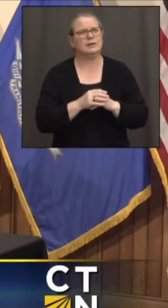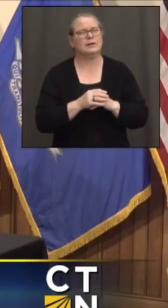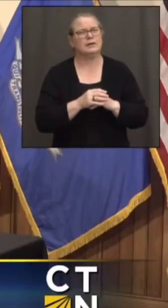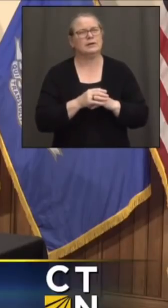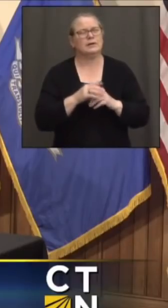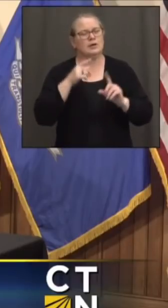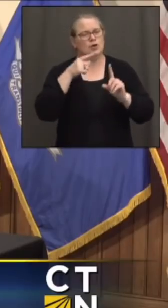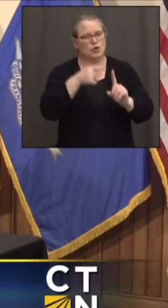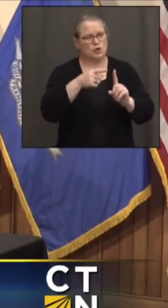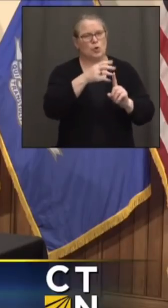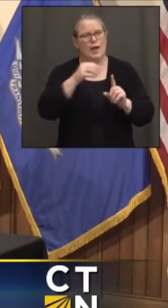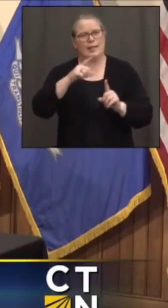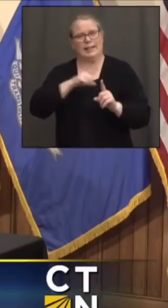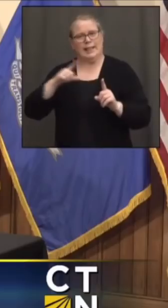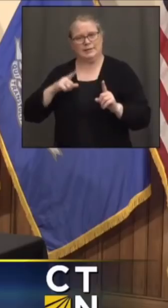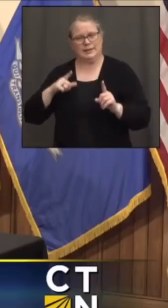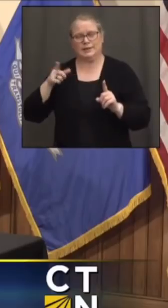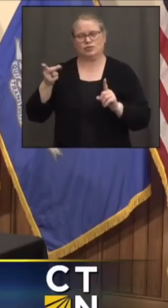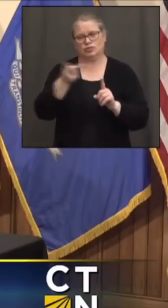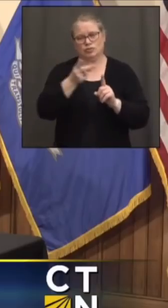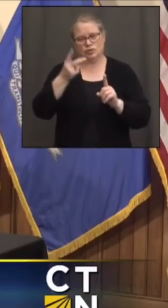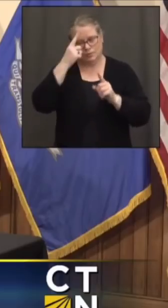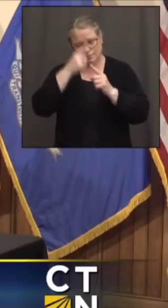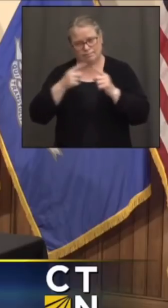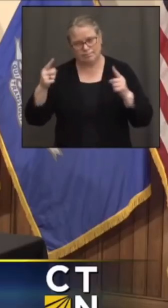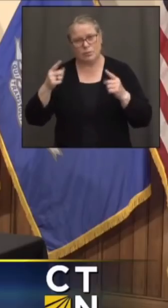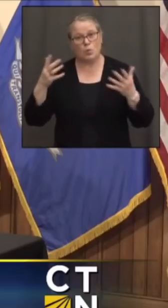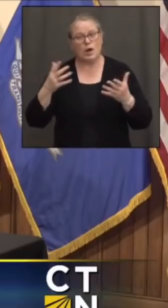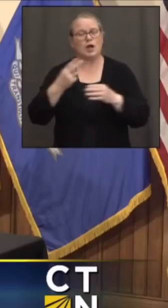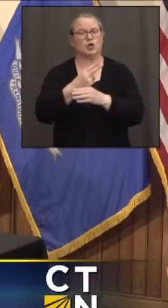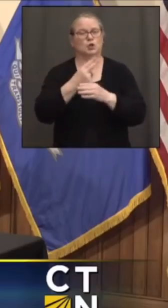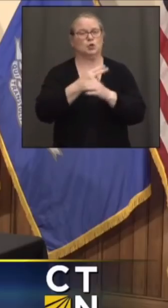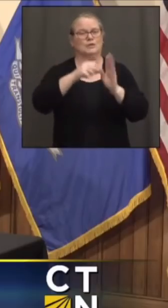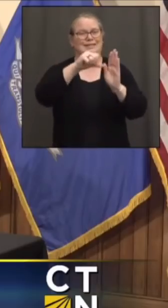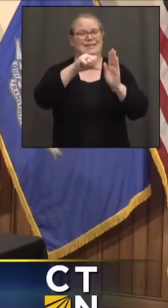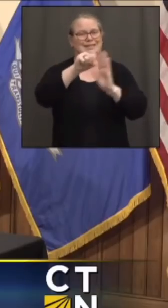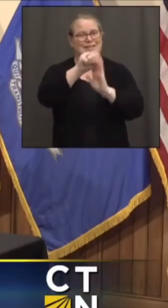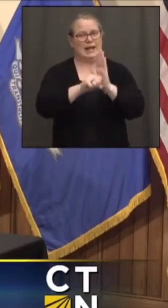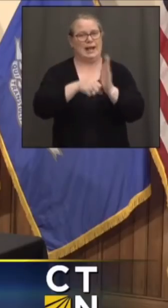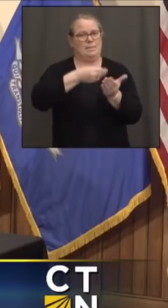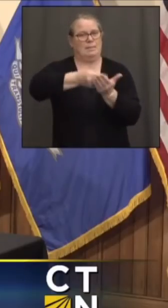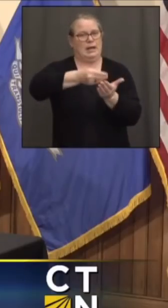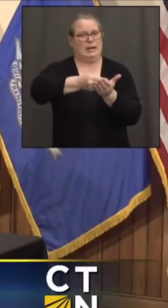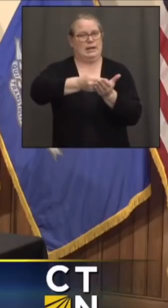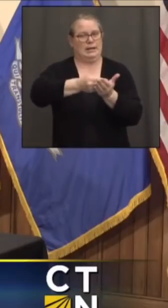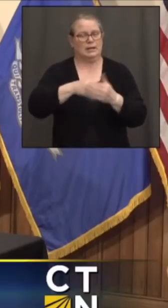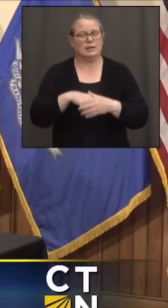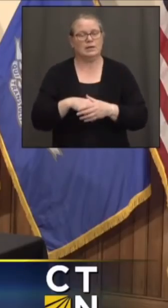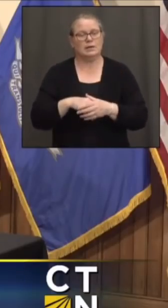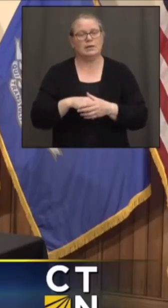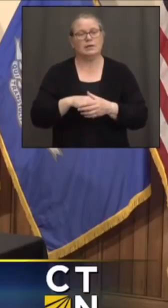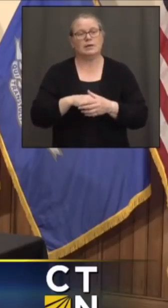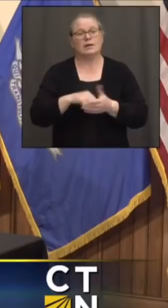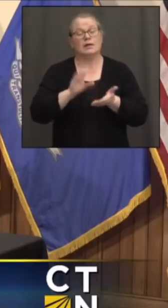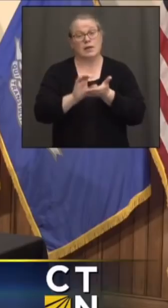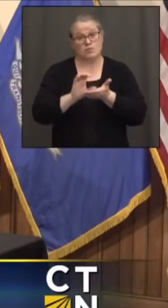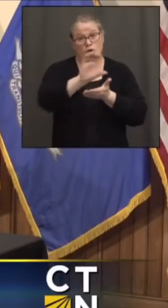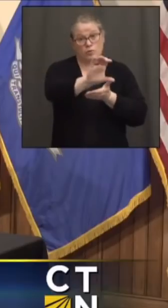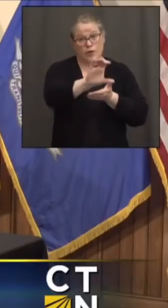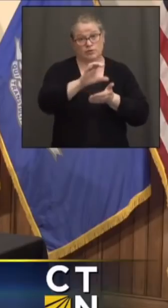the willingness to use state dollars. The Appropriations Committee budget puts more state dollars